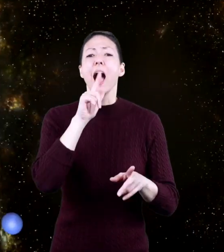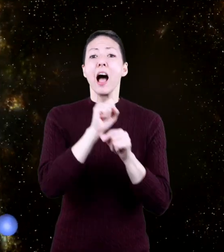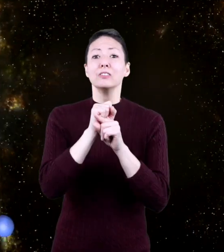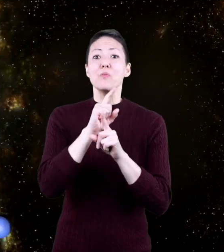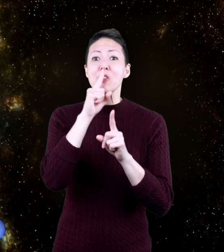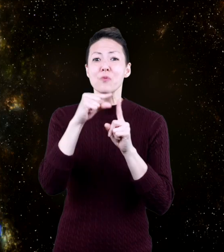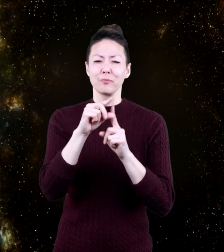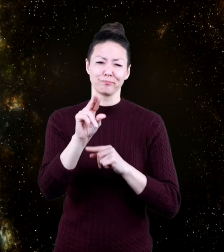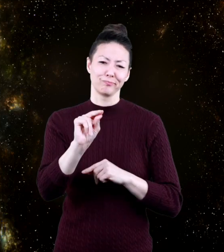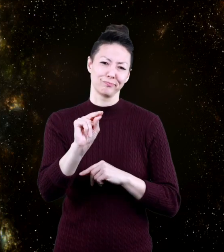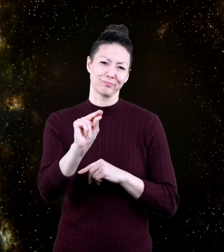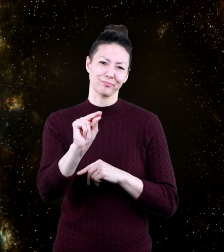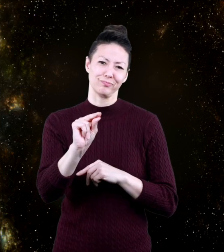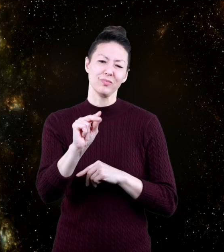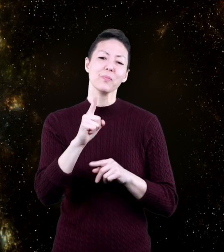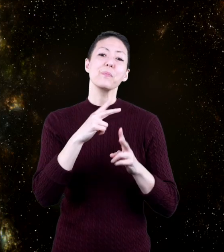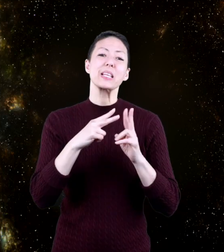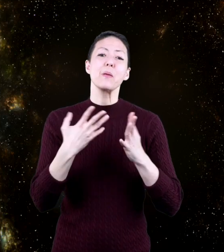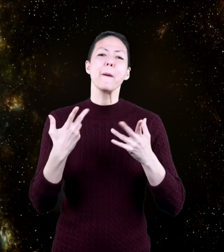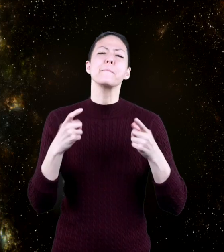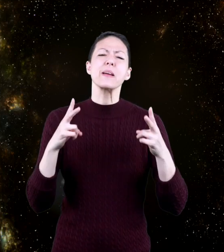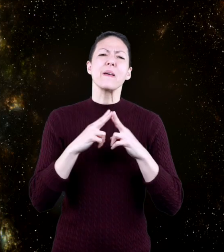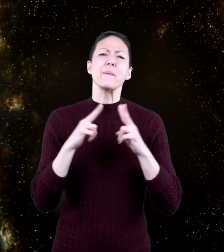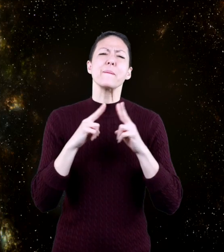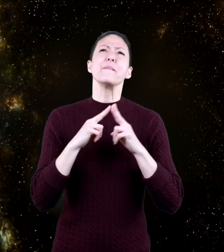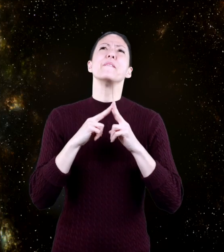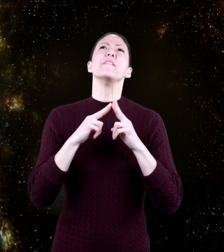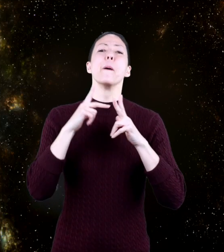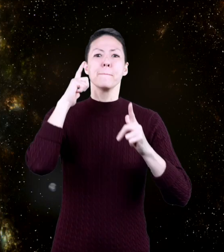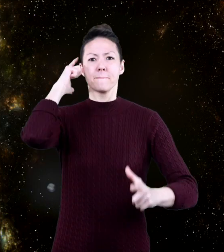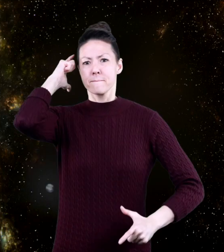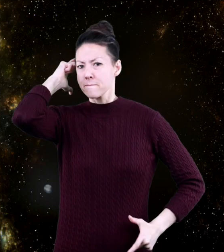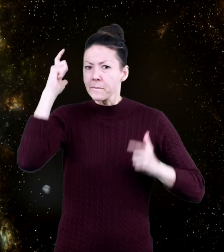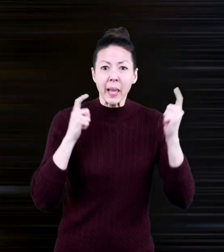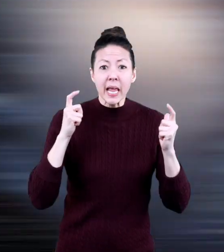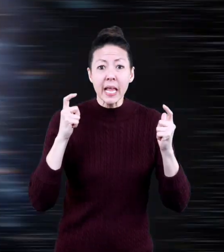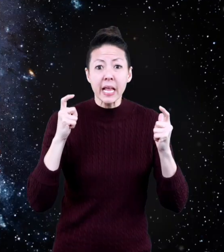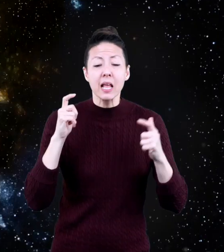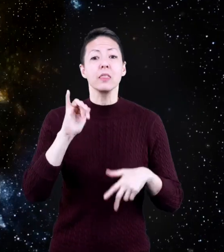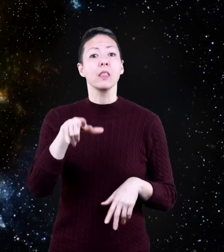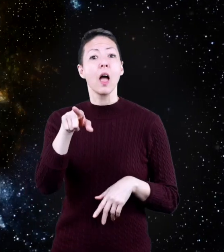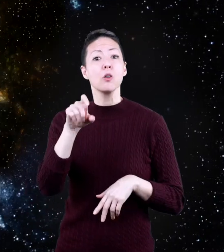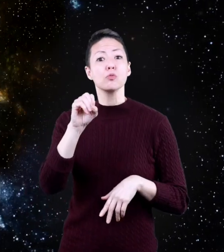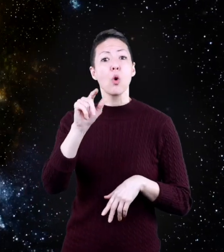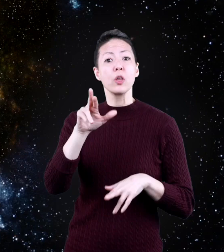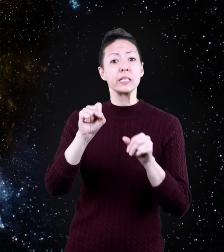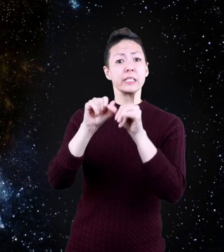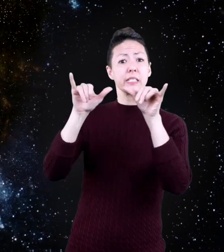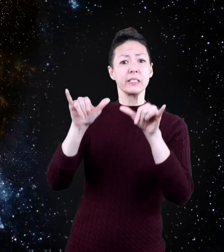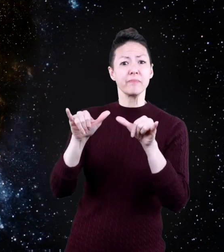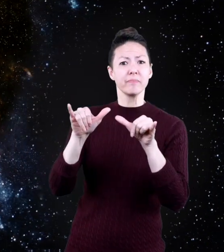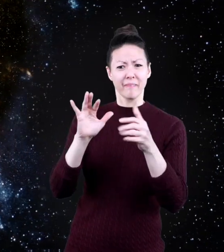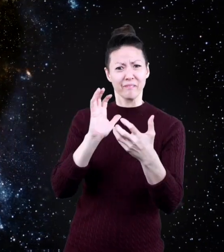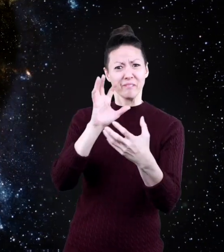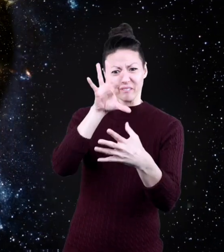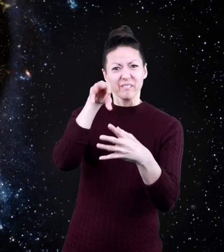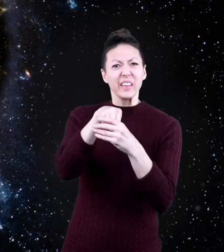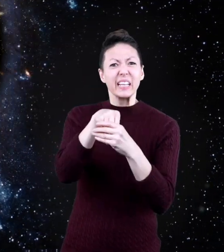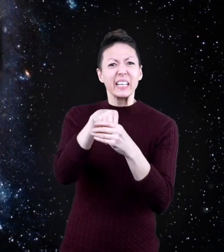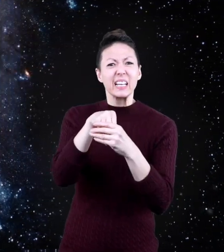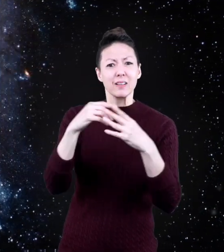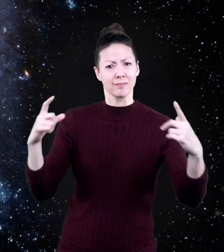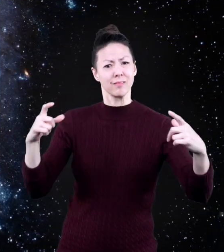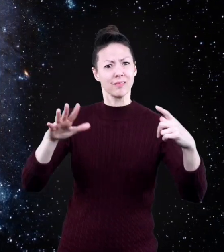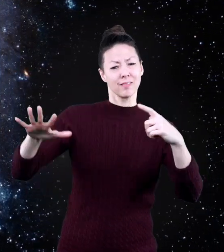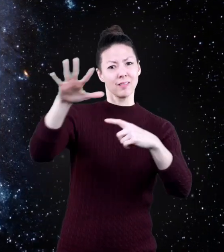That's not actually a word, but it is very, very big. And our solar system fits inside